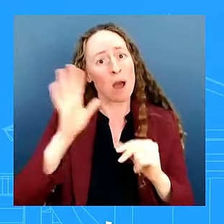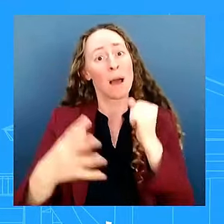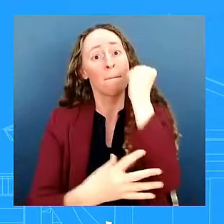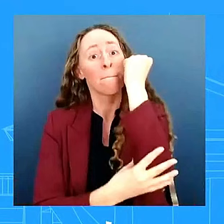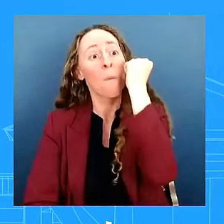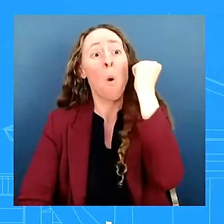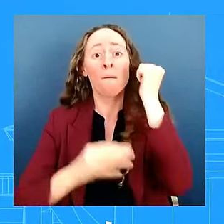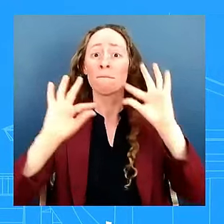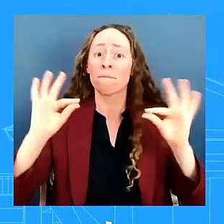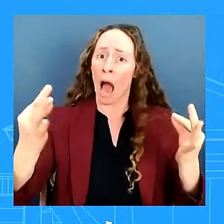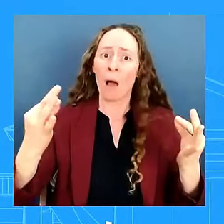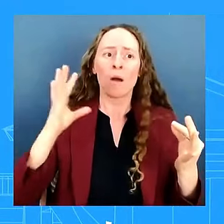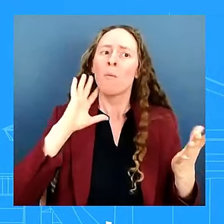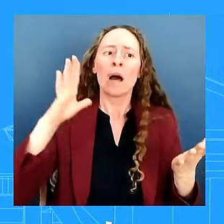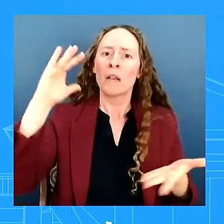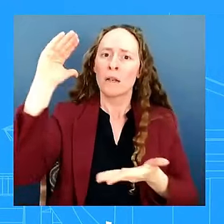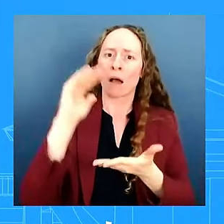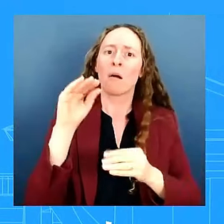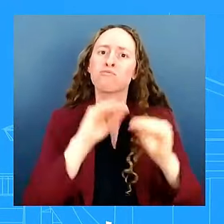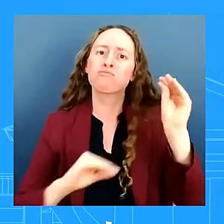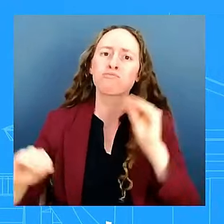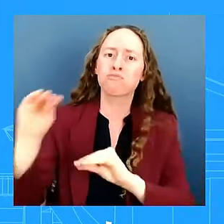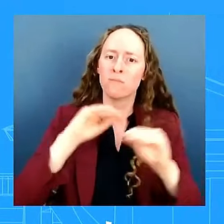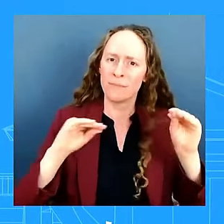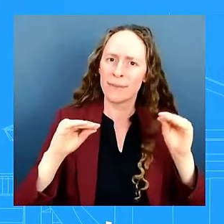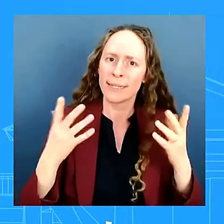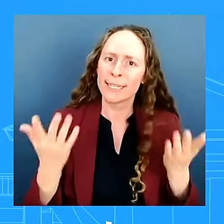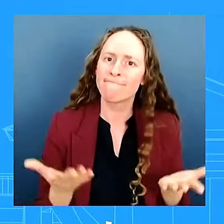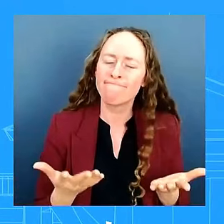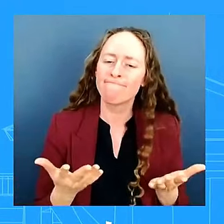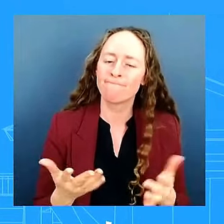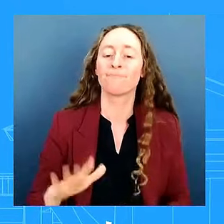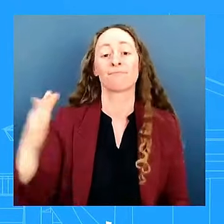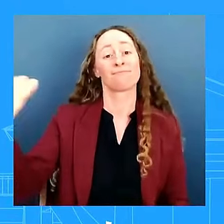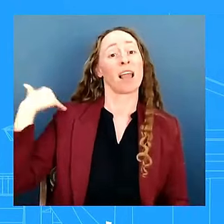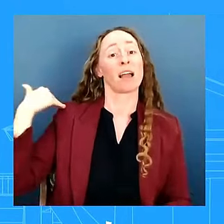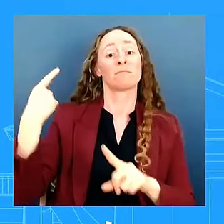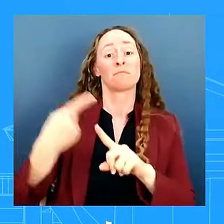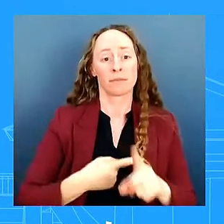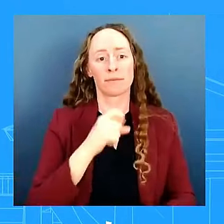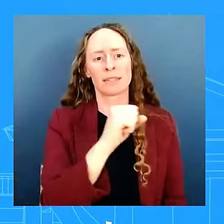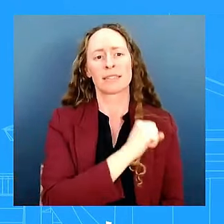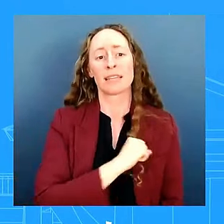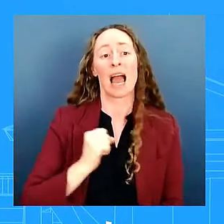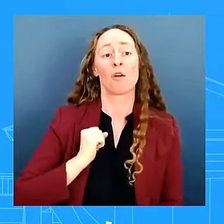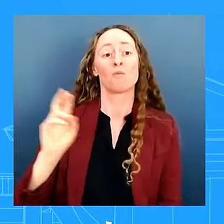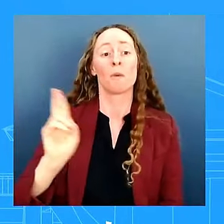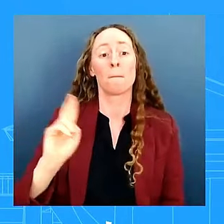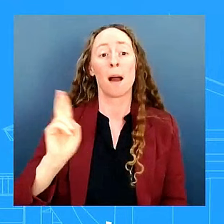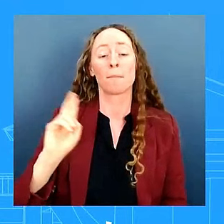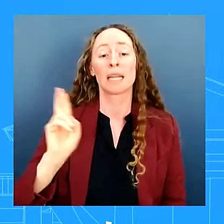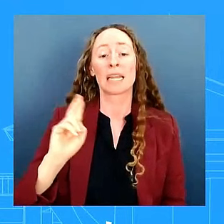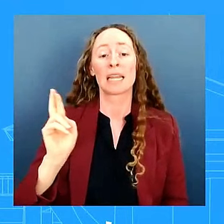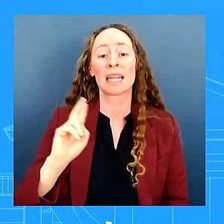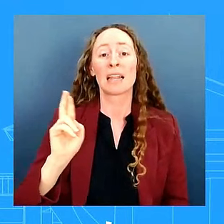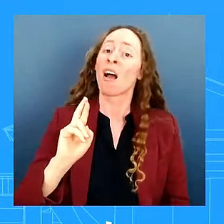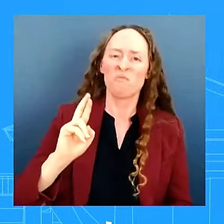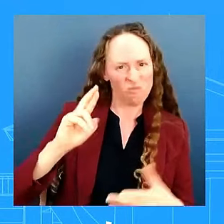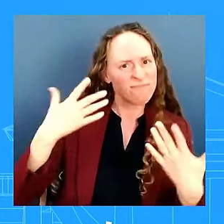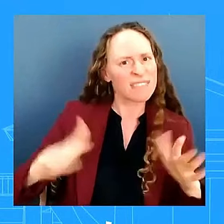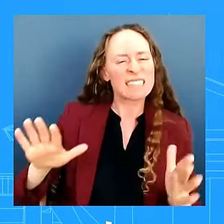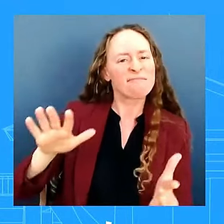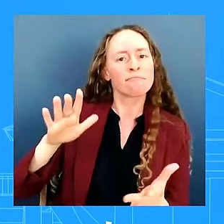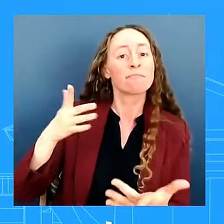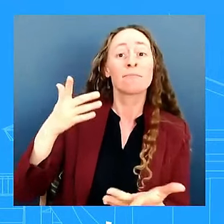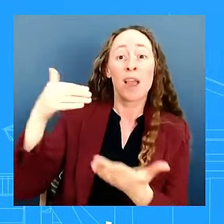month senate republicans blocked a bipartisan bill to expand the child tax cut so we can build on what we were able to